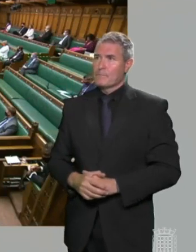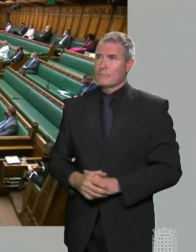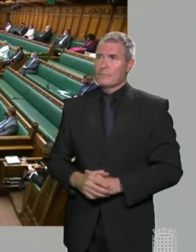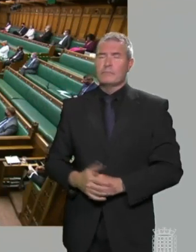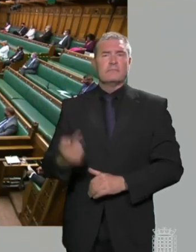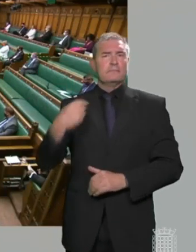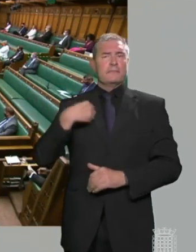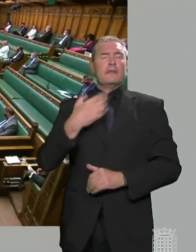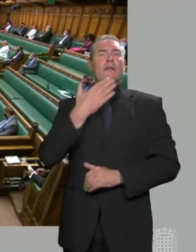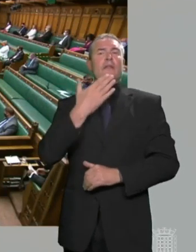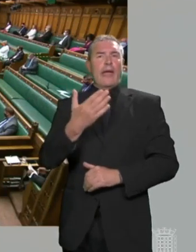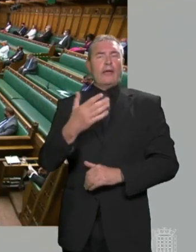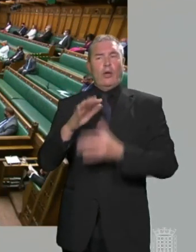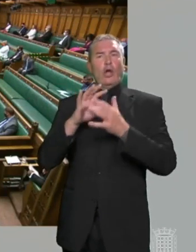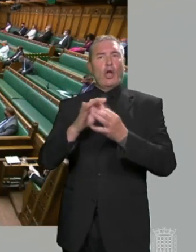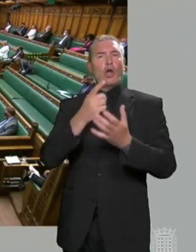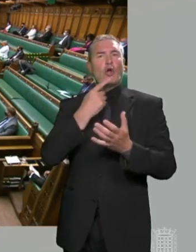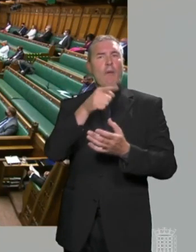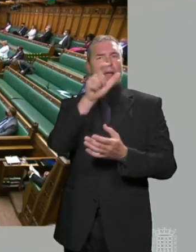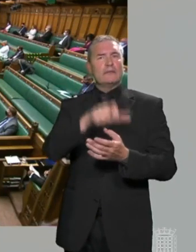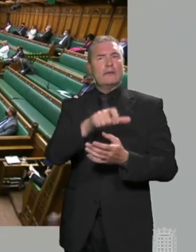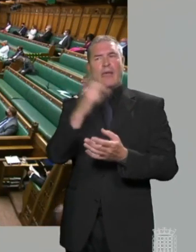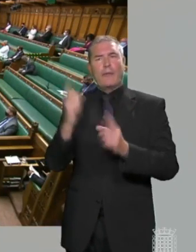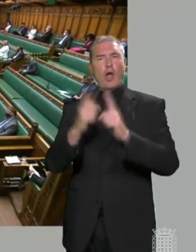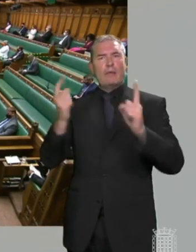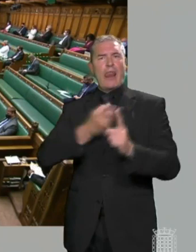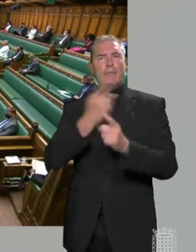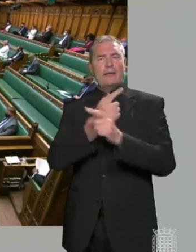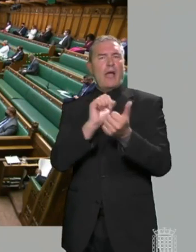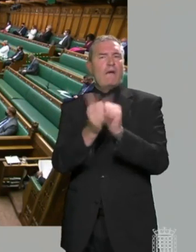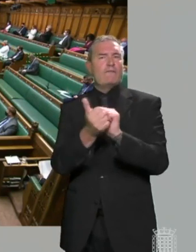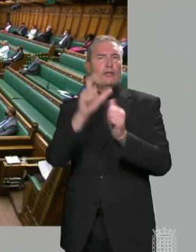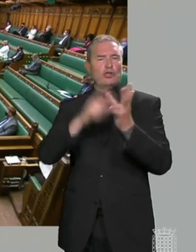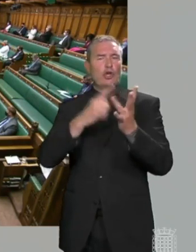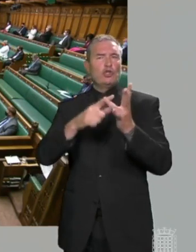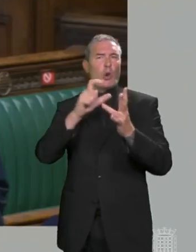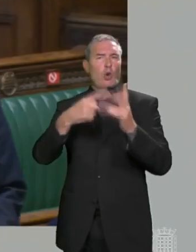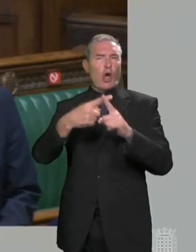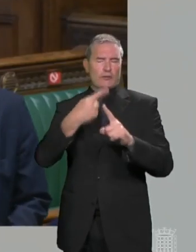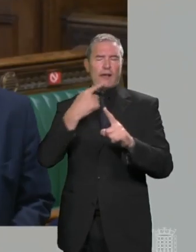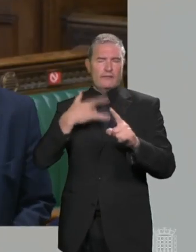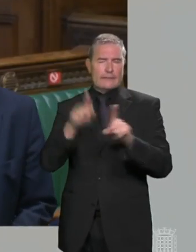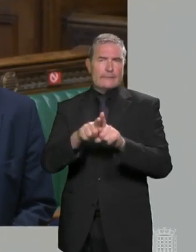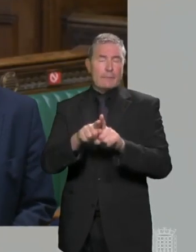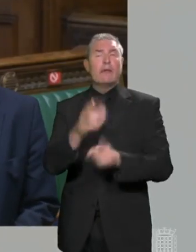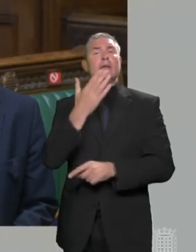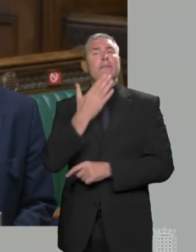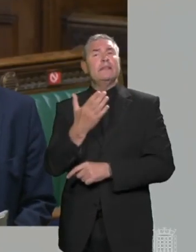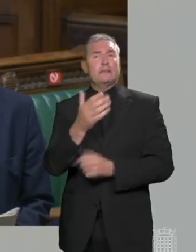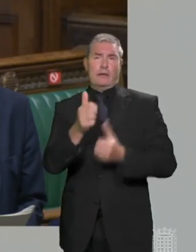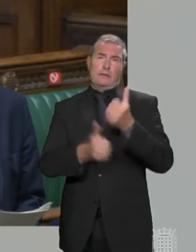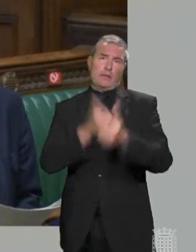I associate myself with the comments of the Prime Minister and the Leader of the Opposition about our friend Joe Cox. Will the Prime Minister join me in